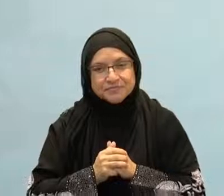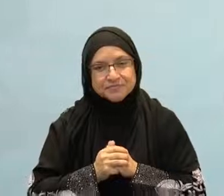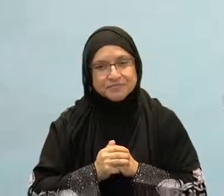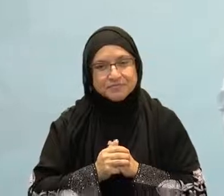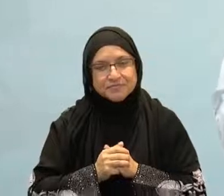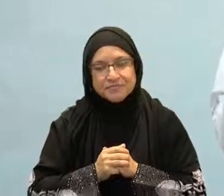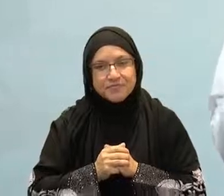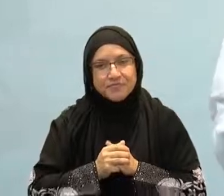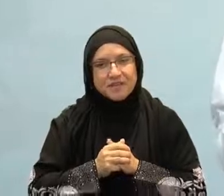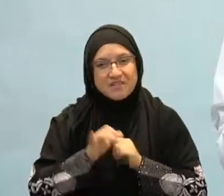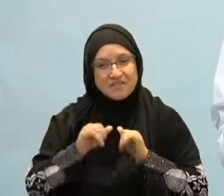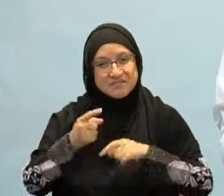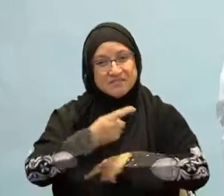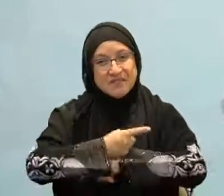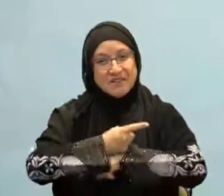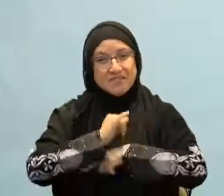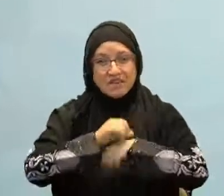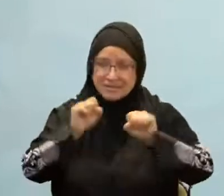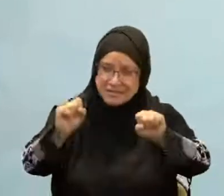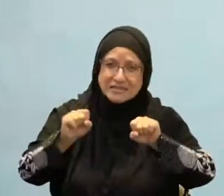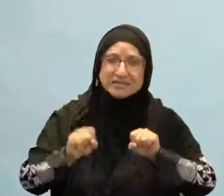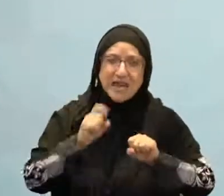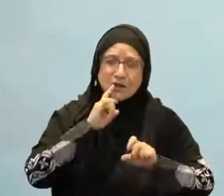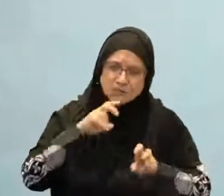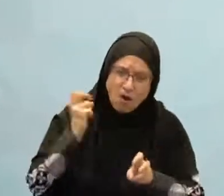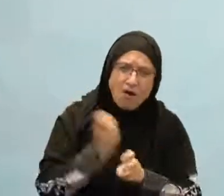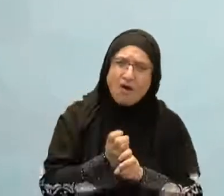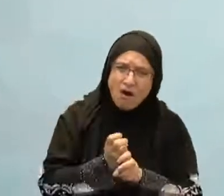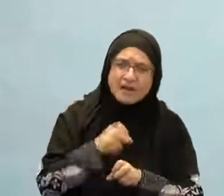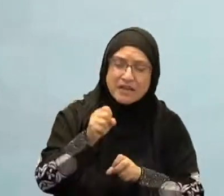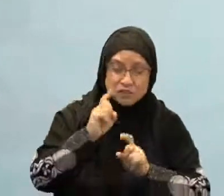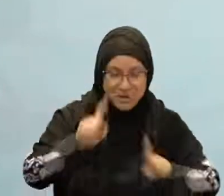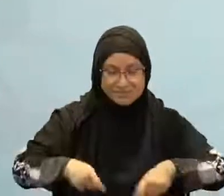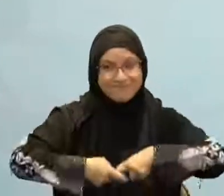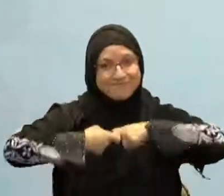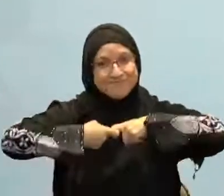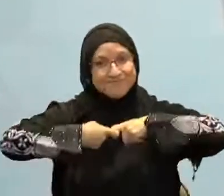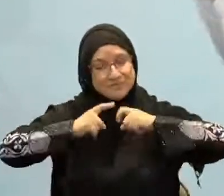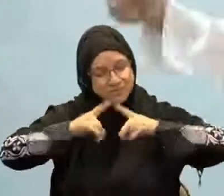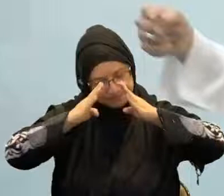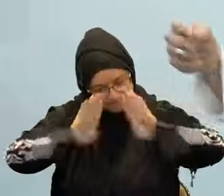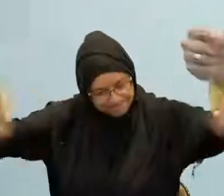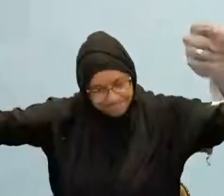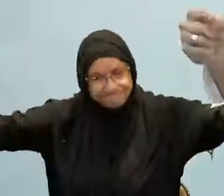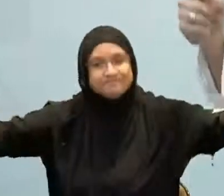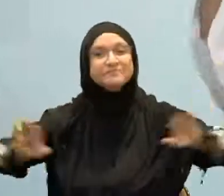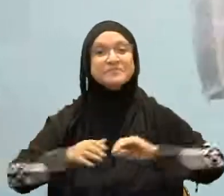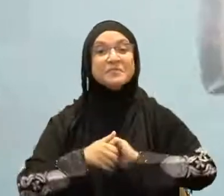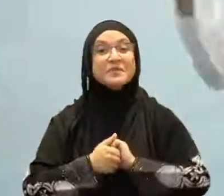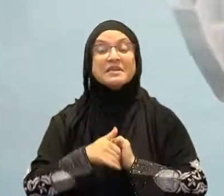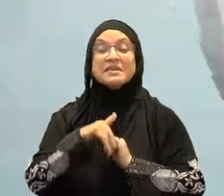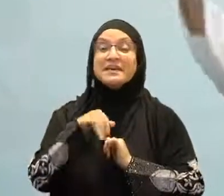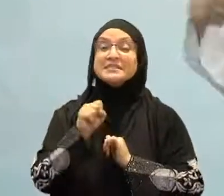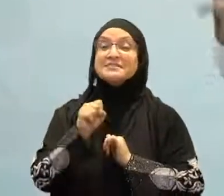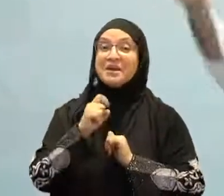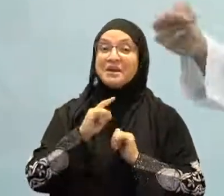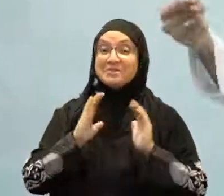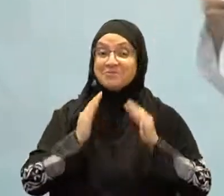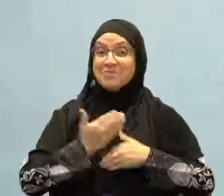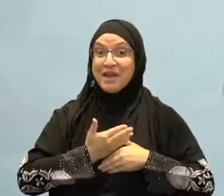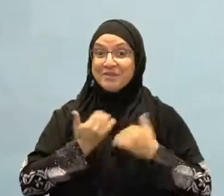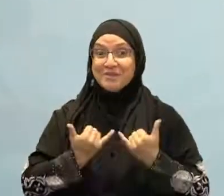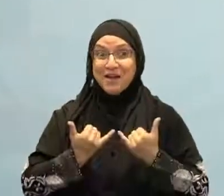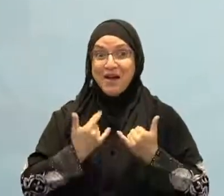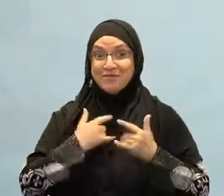but you're planning your next step, you're next, you know, I got to go do this at four o'clock, five o'clock, you're going here, you're going there. Your mind is